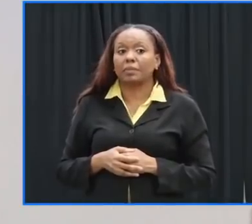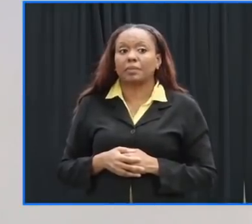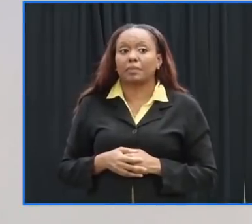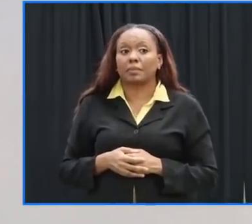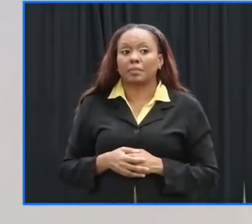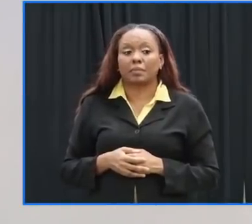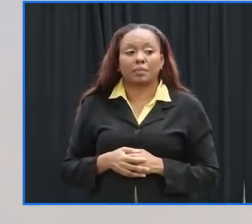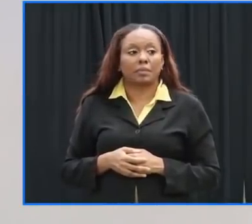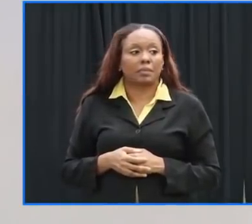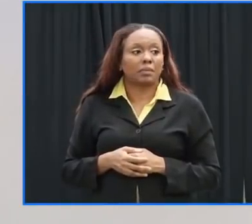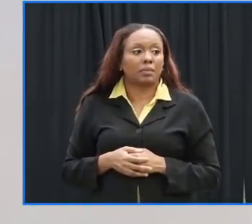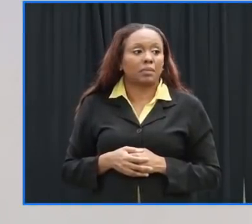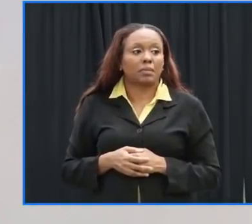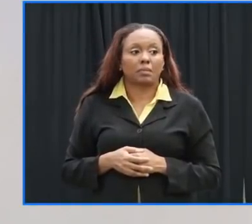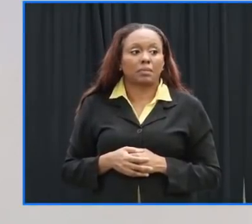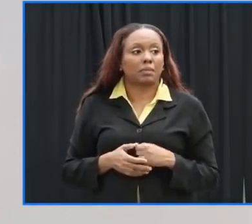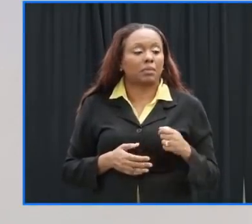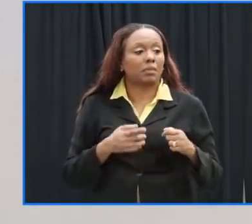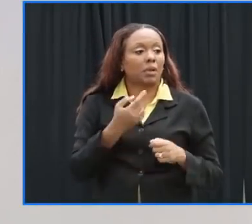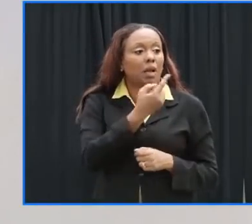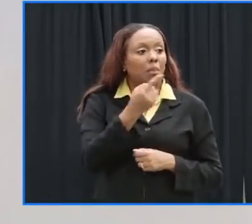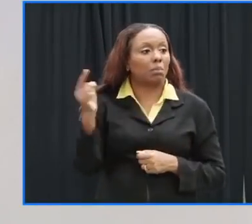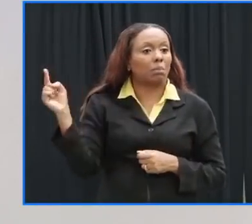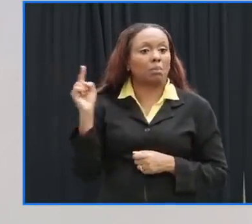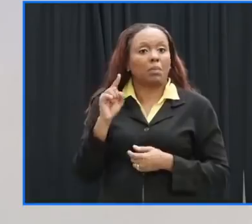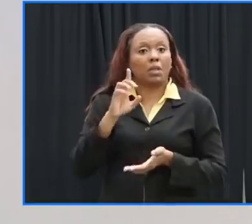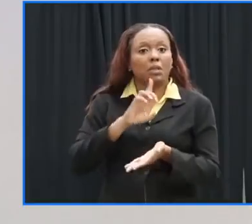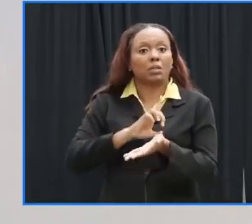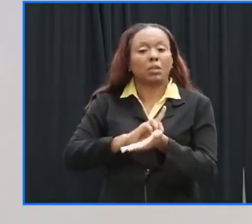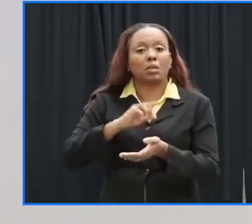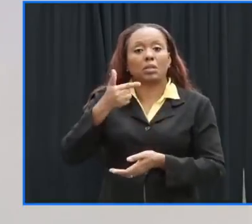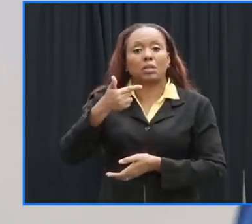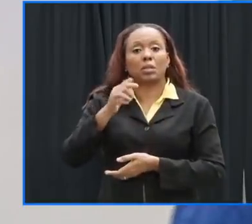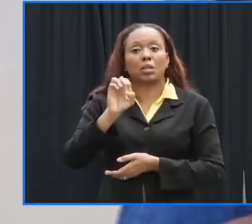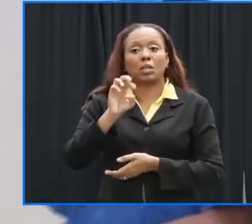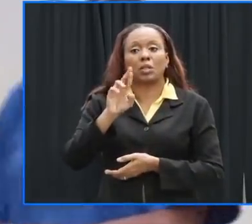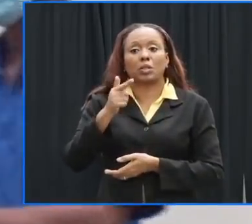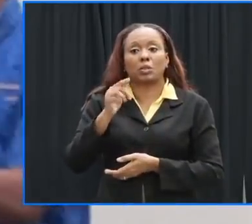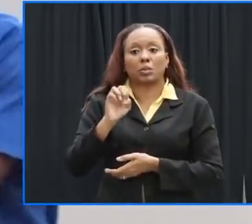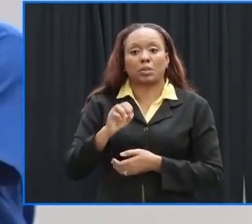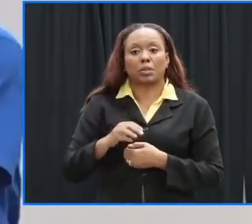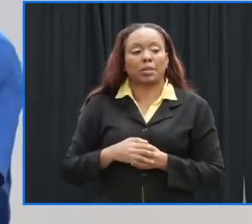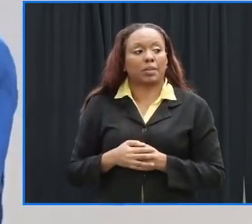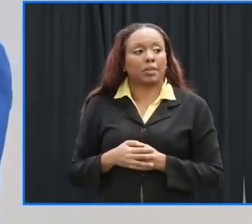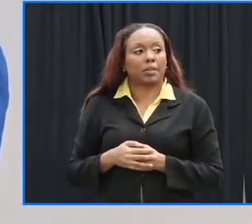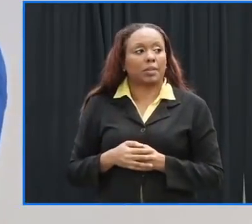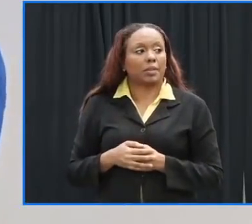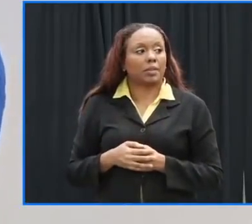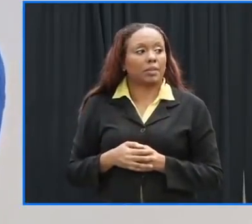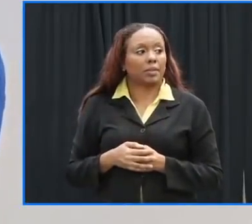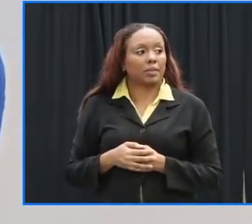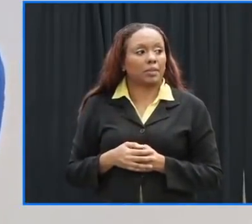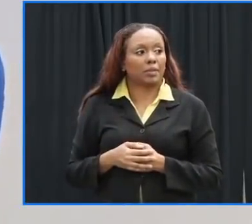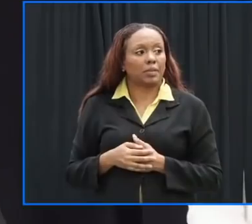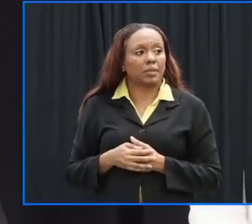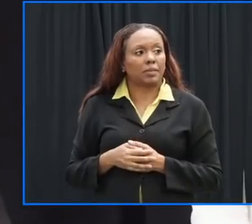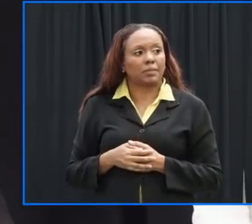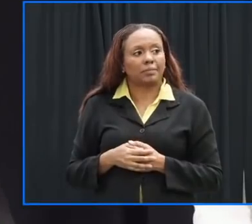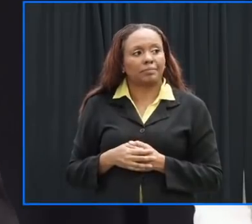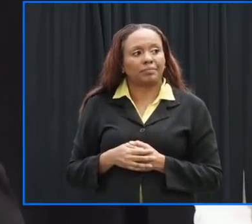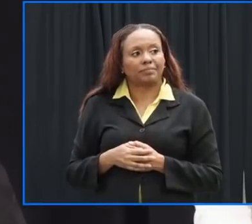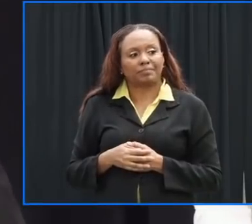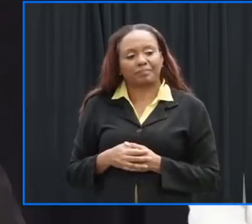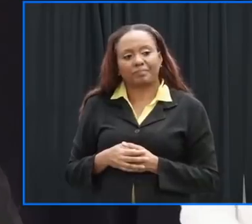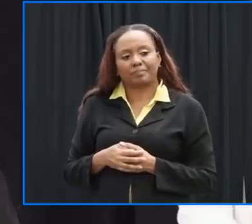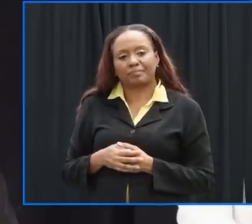um dr george come please um with respect to the the security there will be